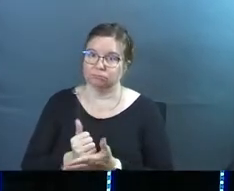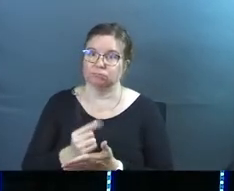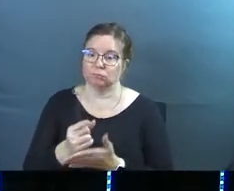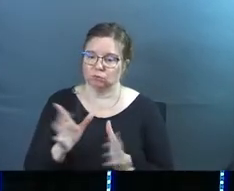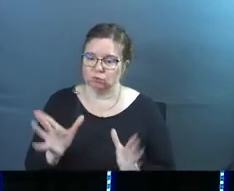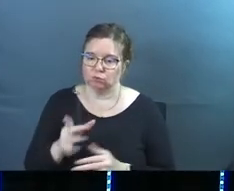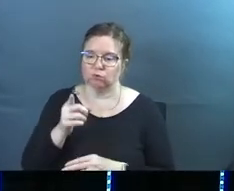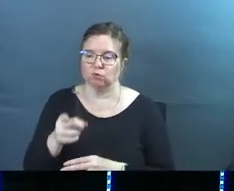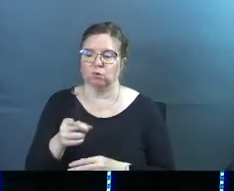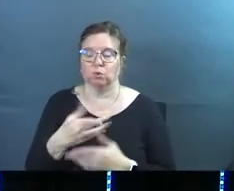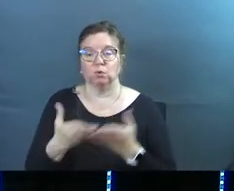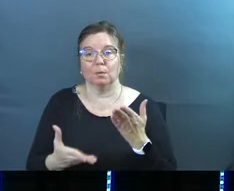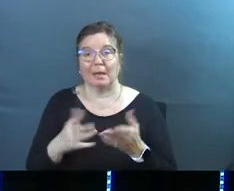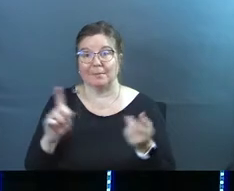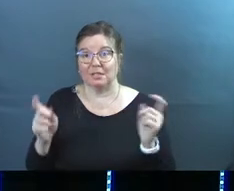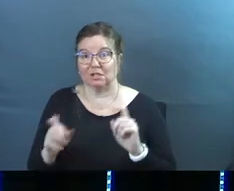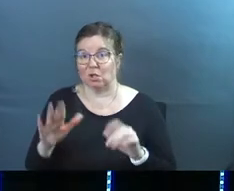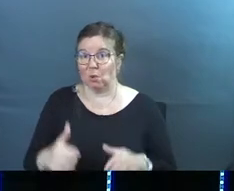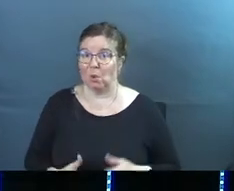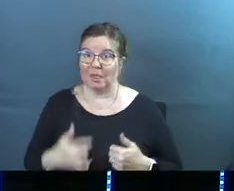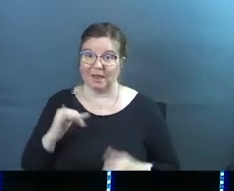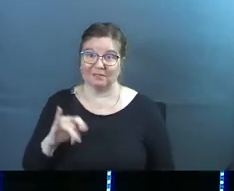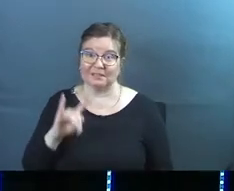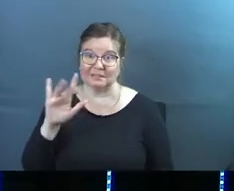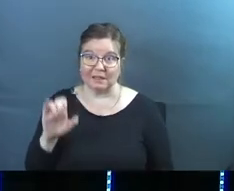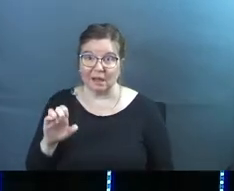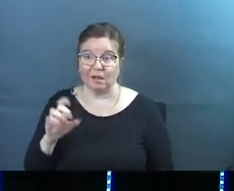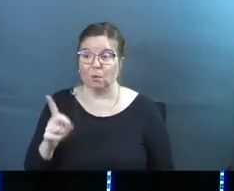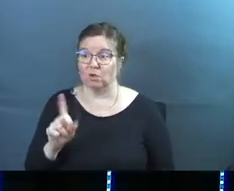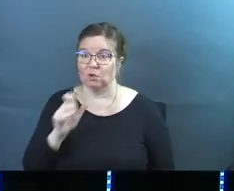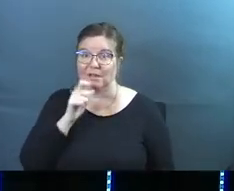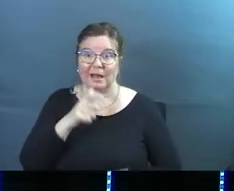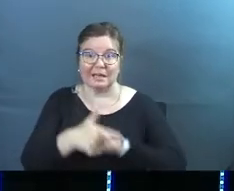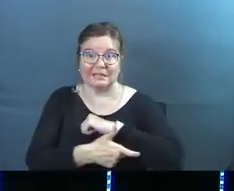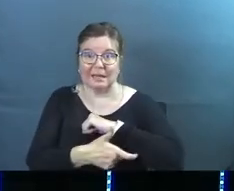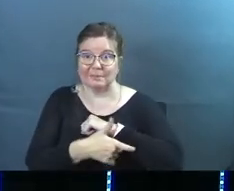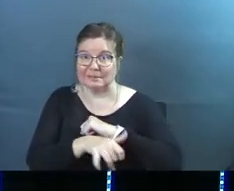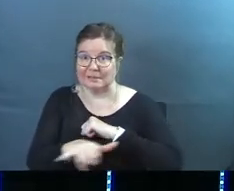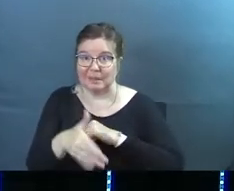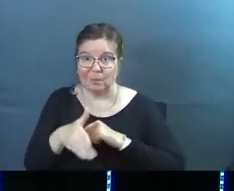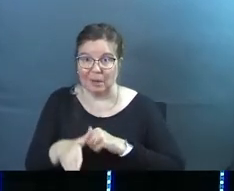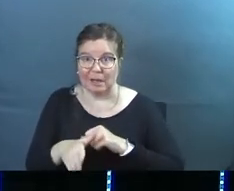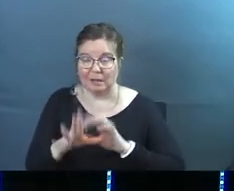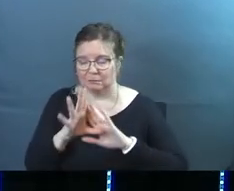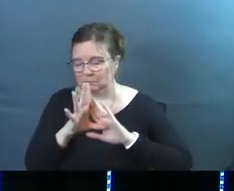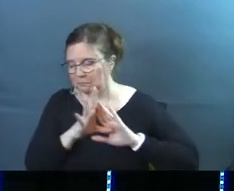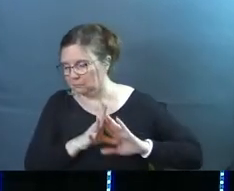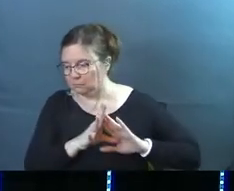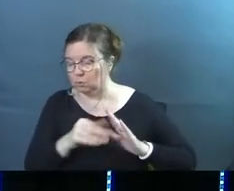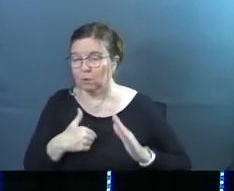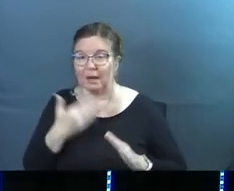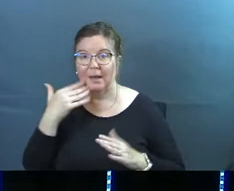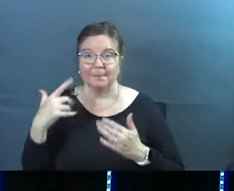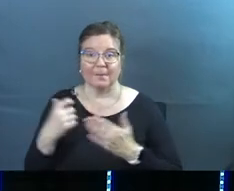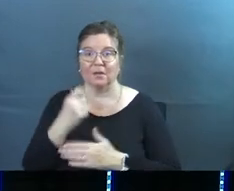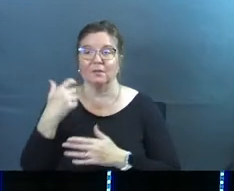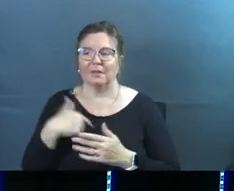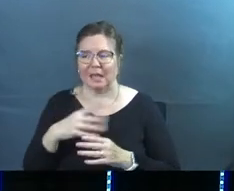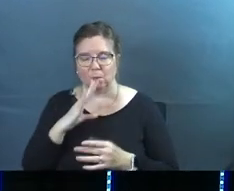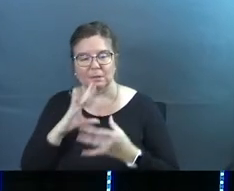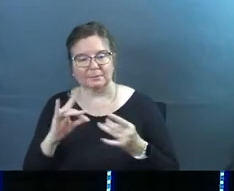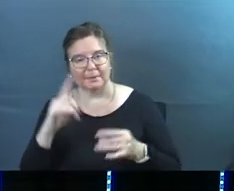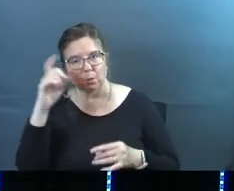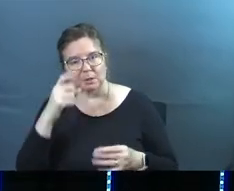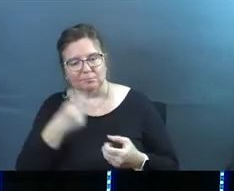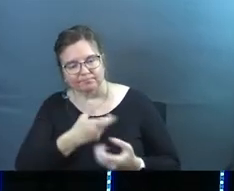encourage you, to maybe change your lifestyle to where you aren't tempted in the same way, to where you can have better victory. They're going to